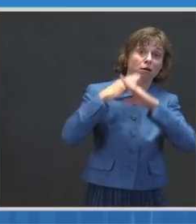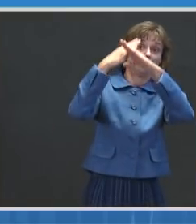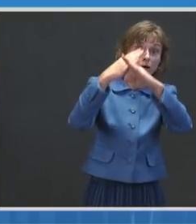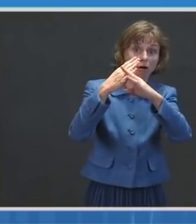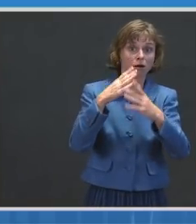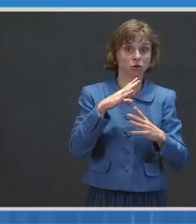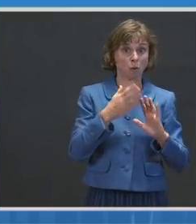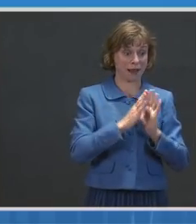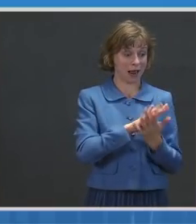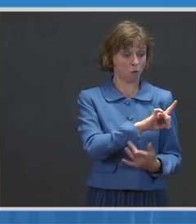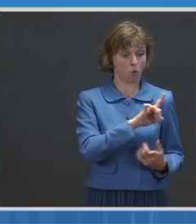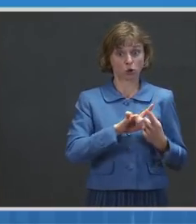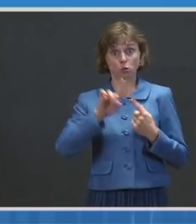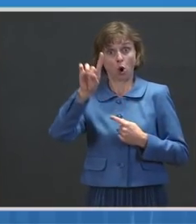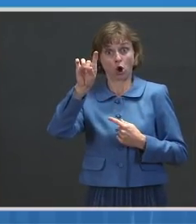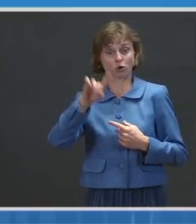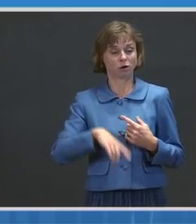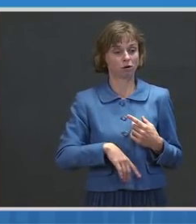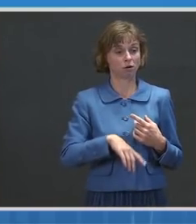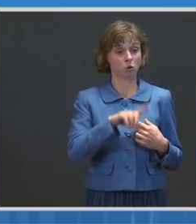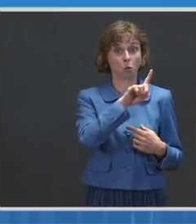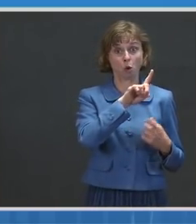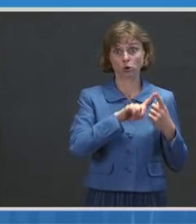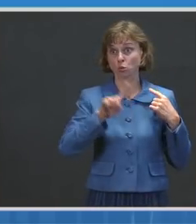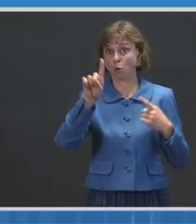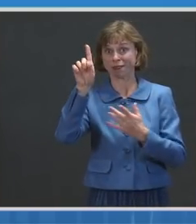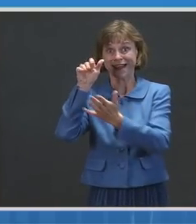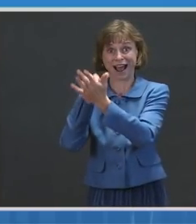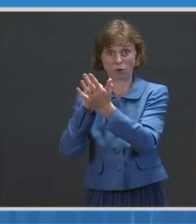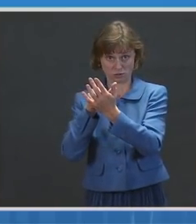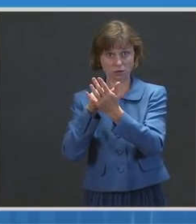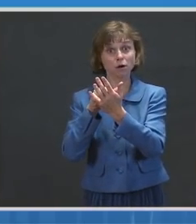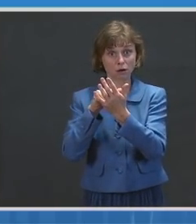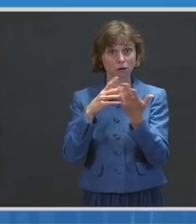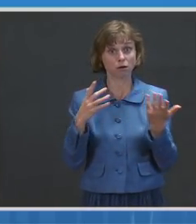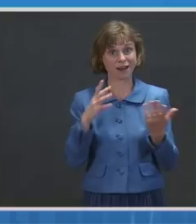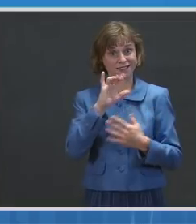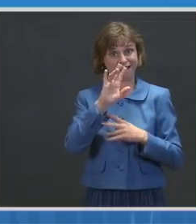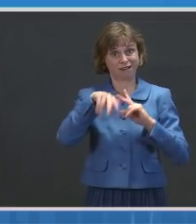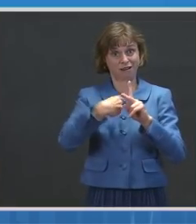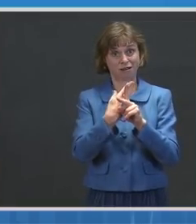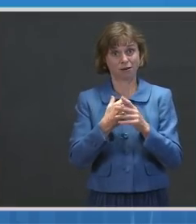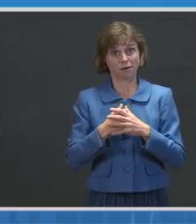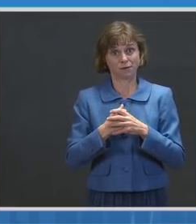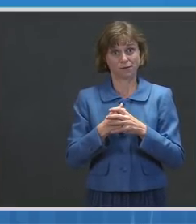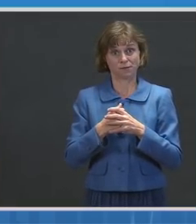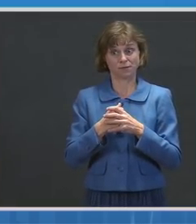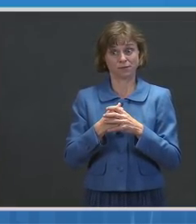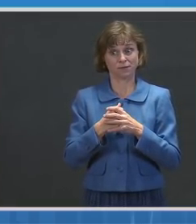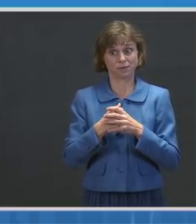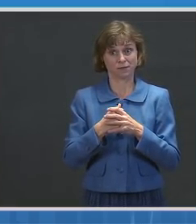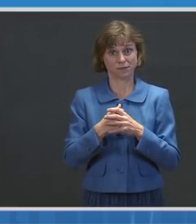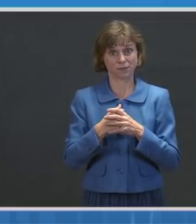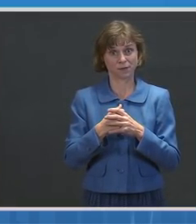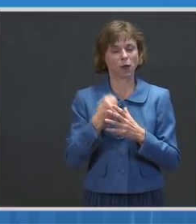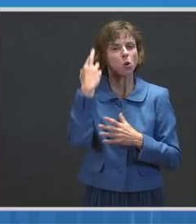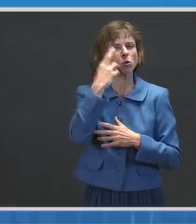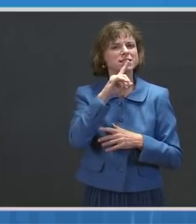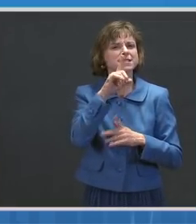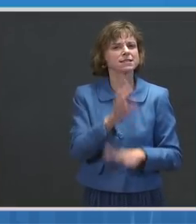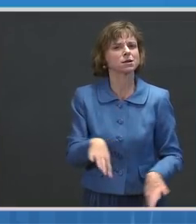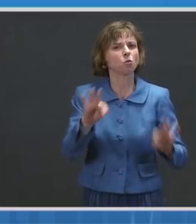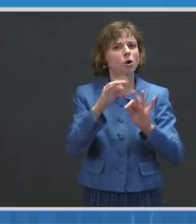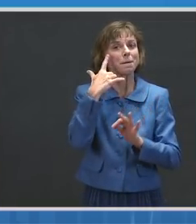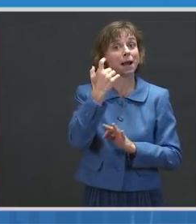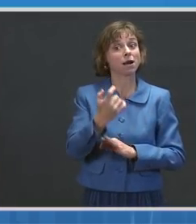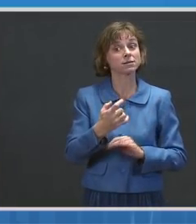to a hundred to well over one to a thousand in the titer. The reason that's important, not only because of the height